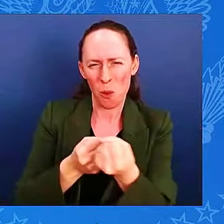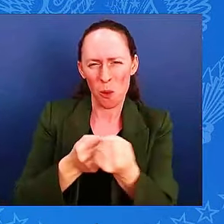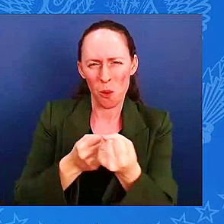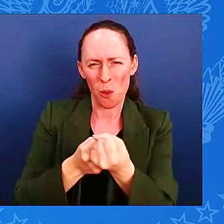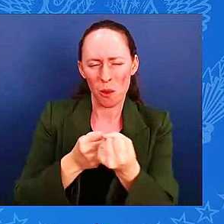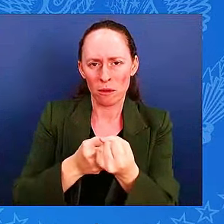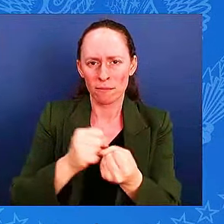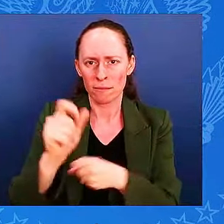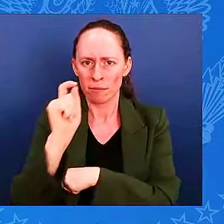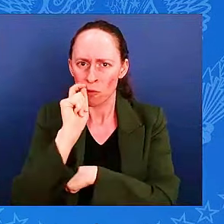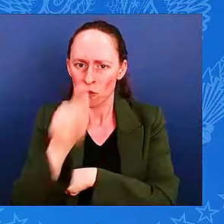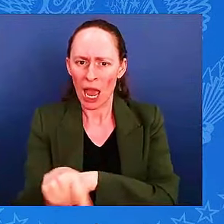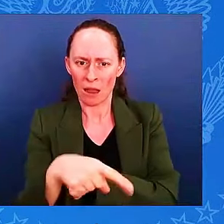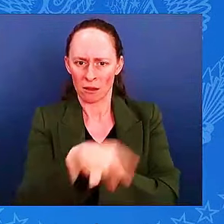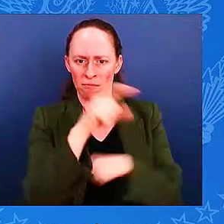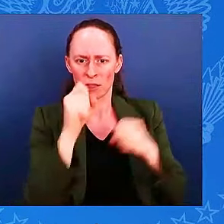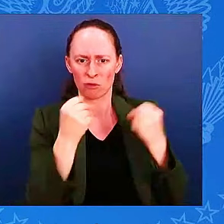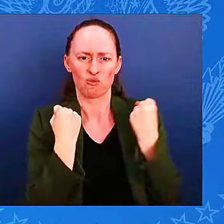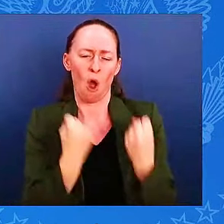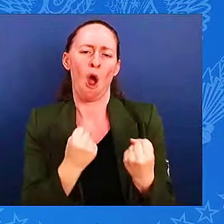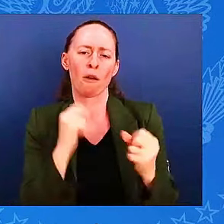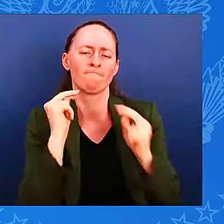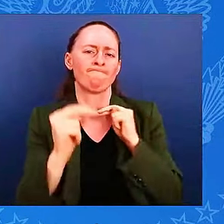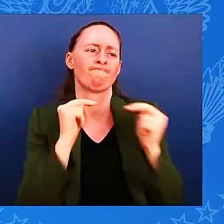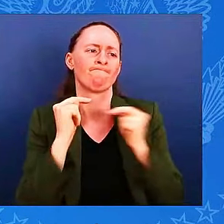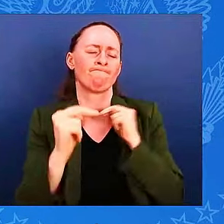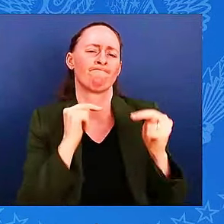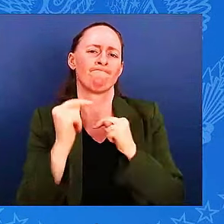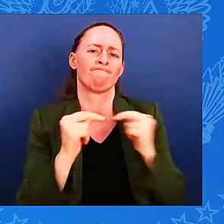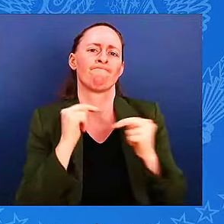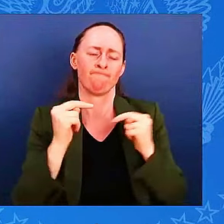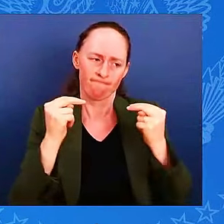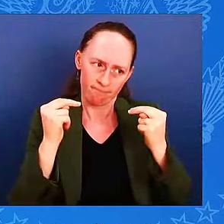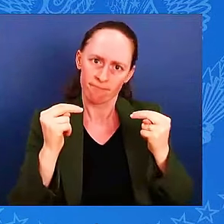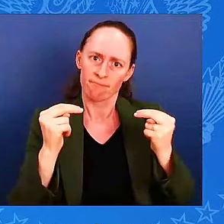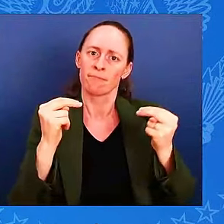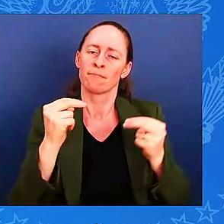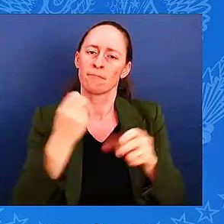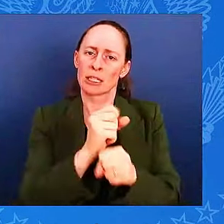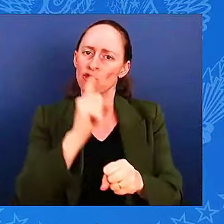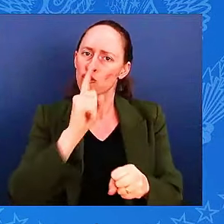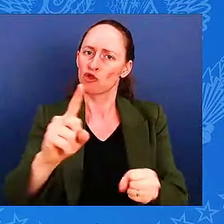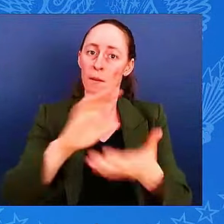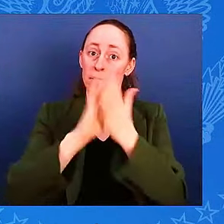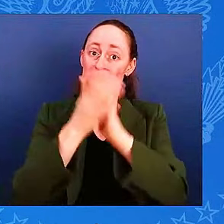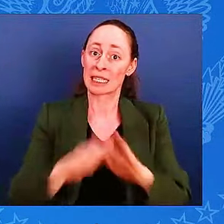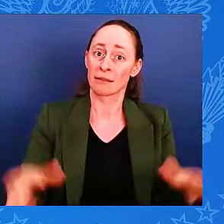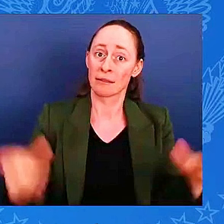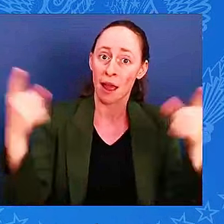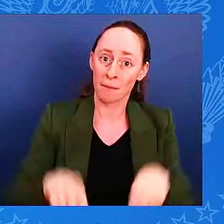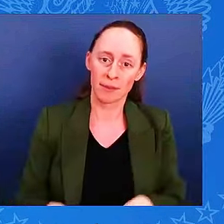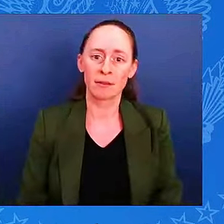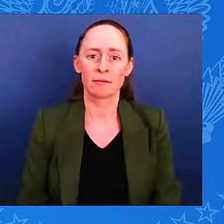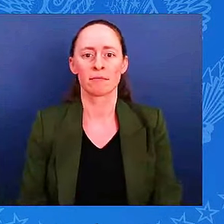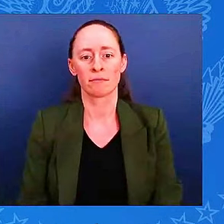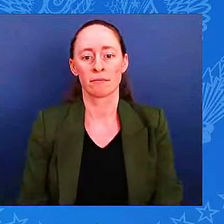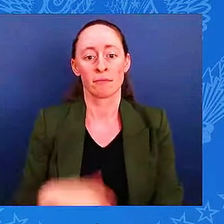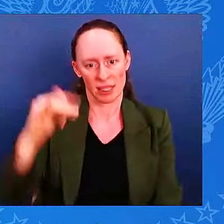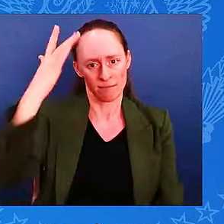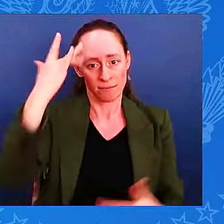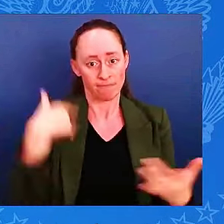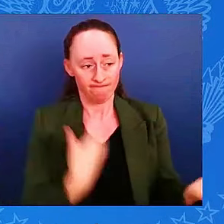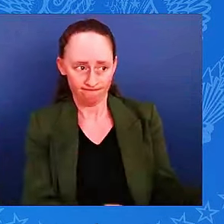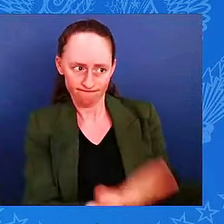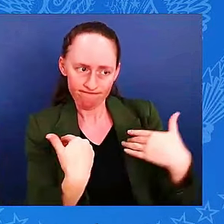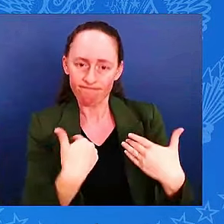And this is why the integration of Ukraine in the European Union is for us at the